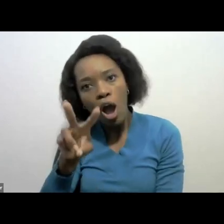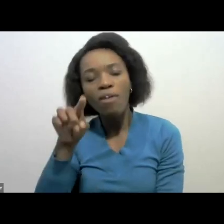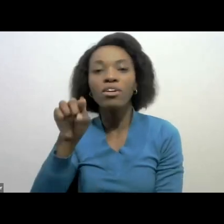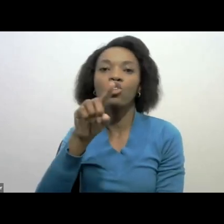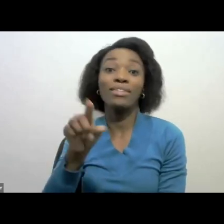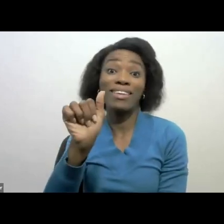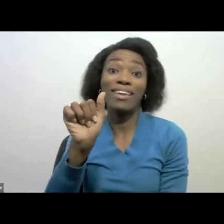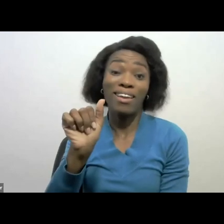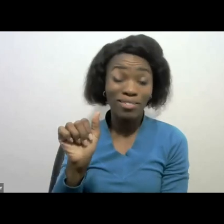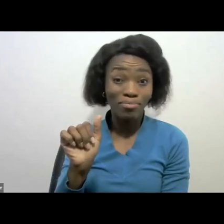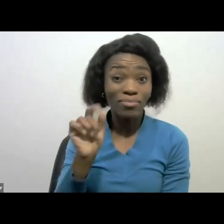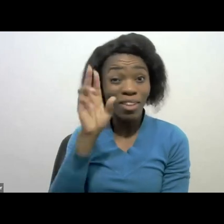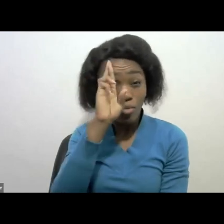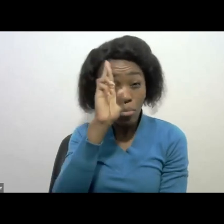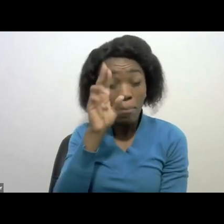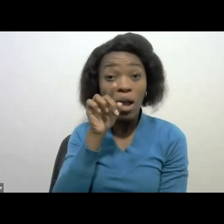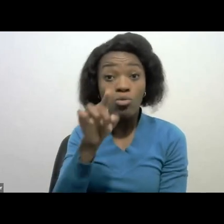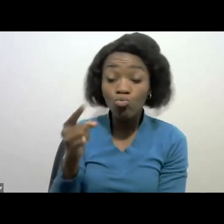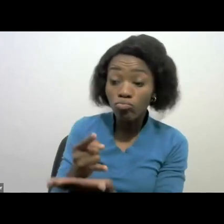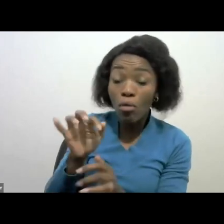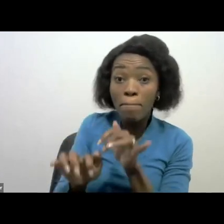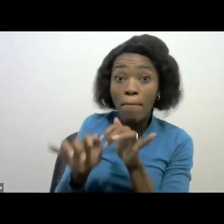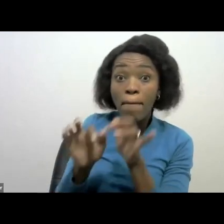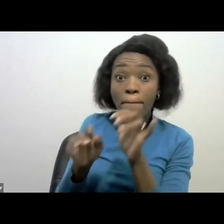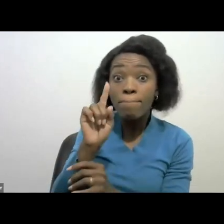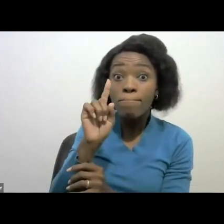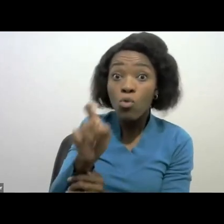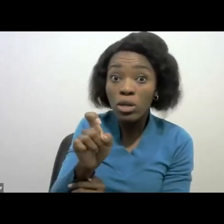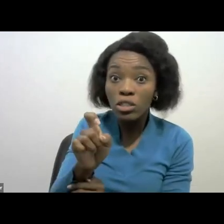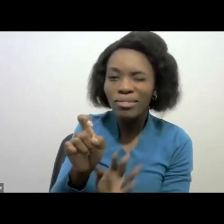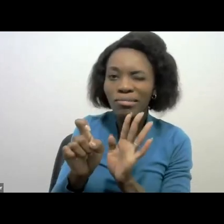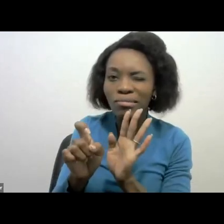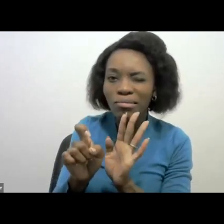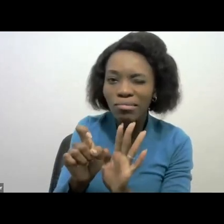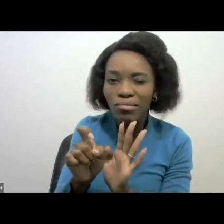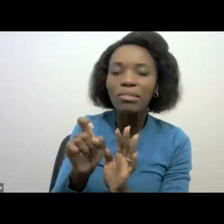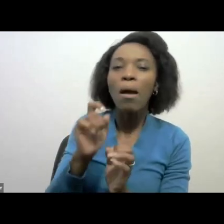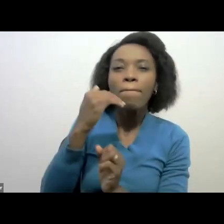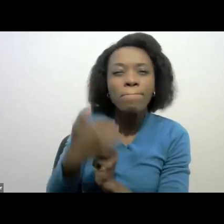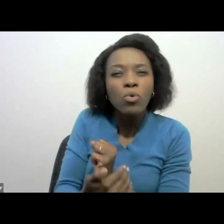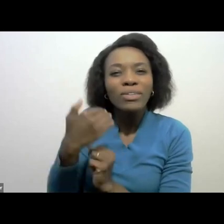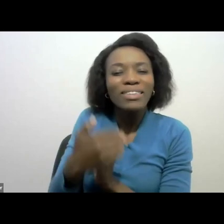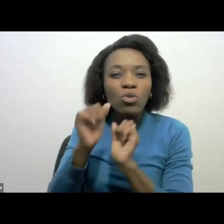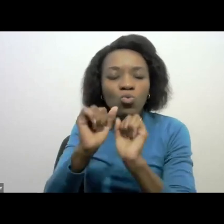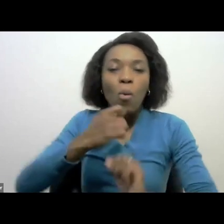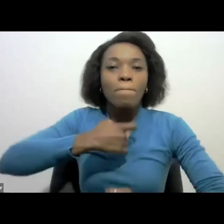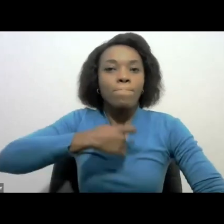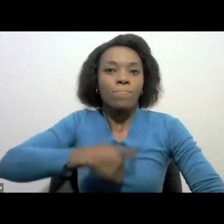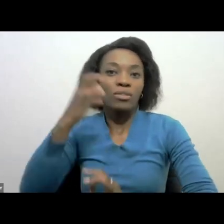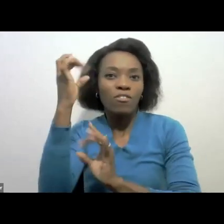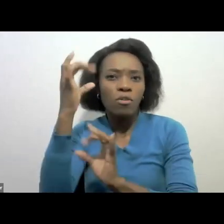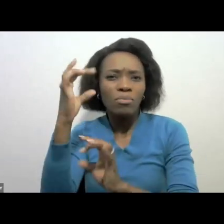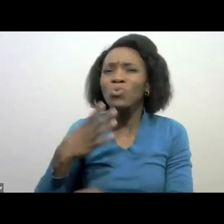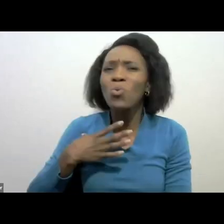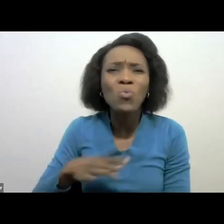question on the chatbot, you don't, you must protect your personal information. We don't want you disclosing your